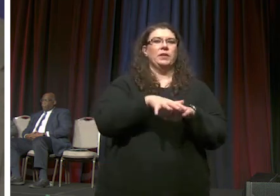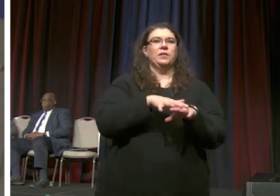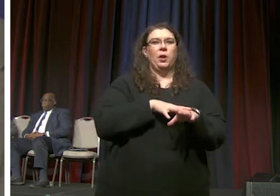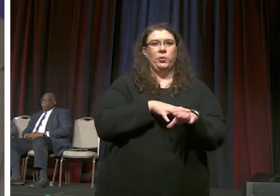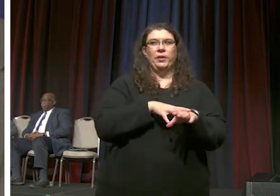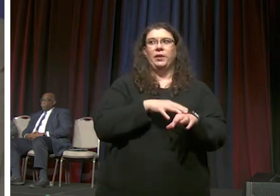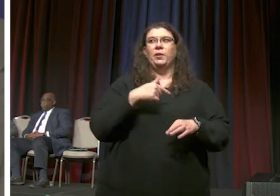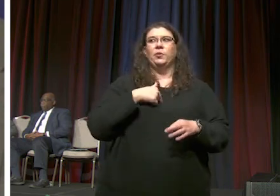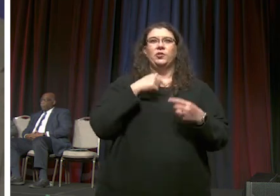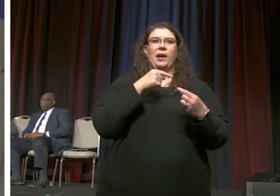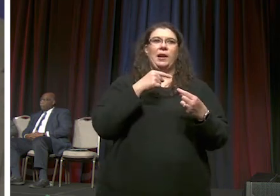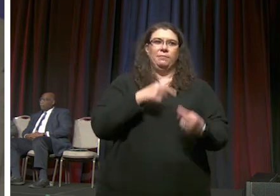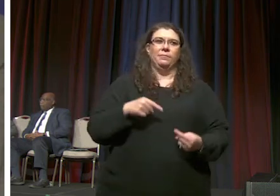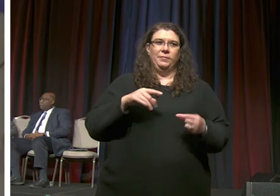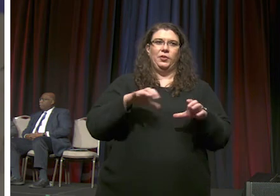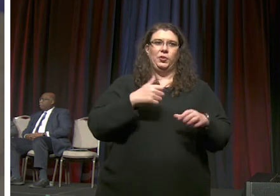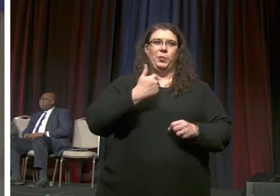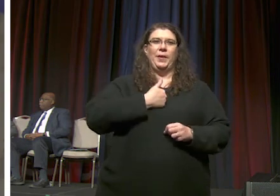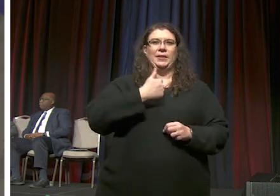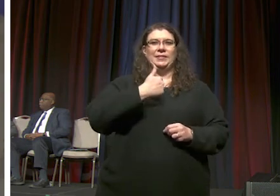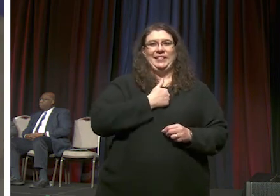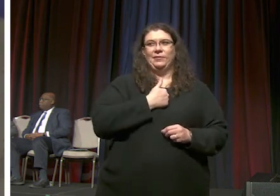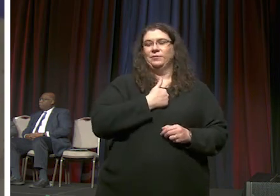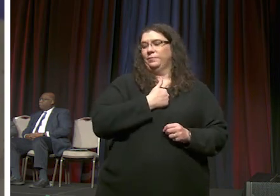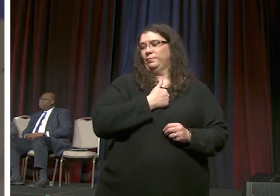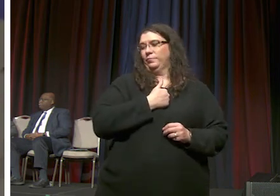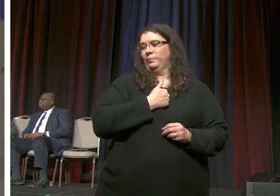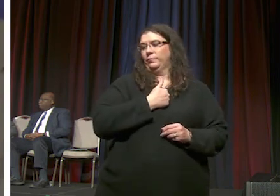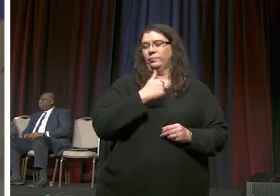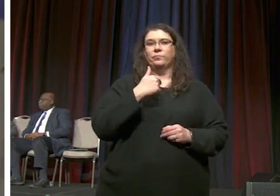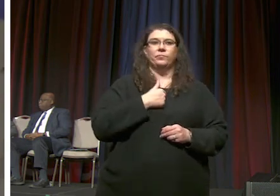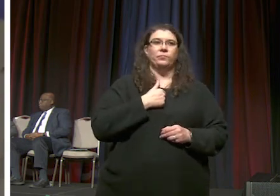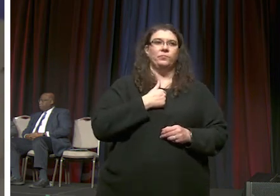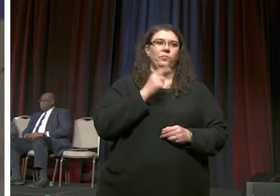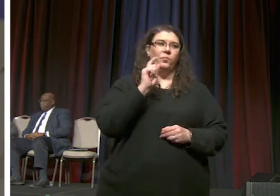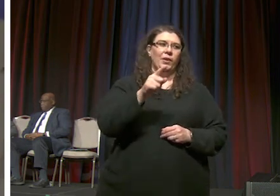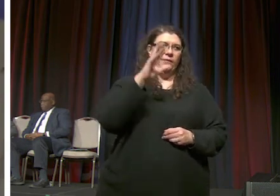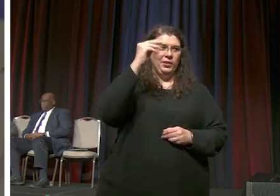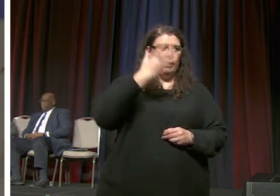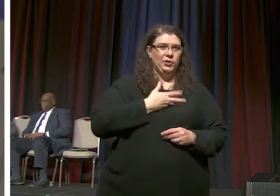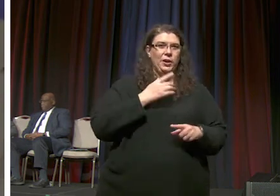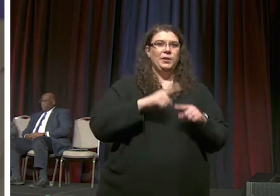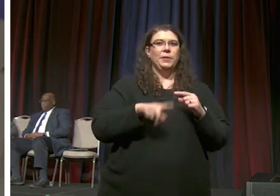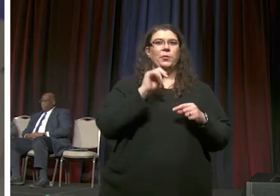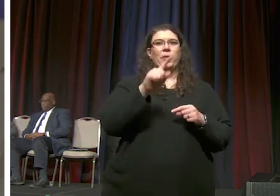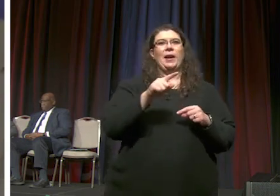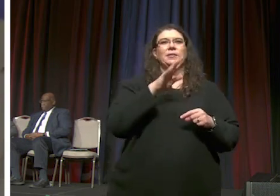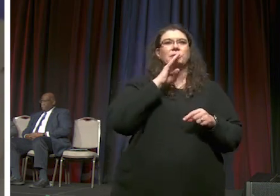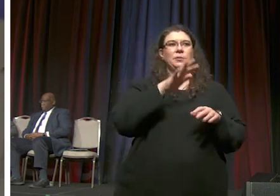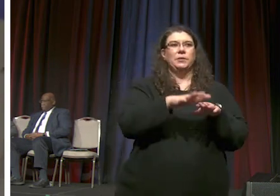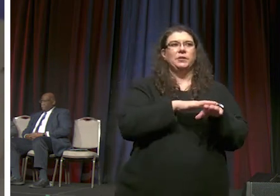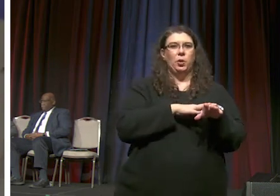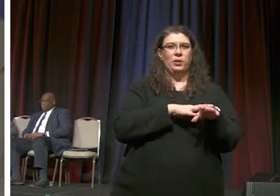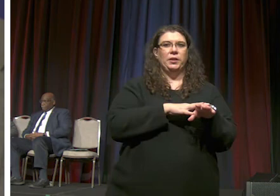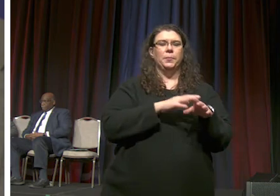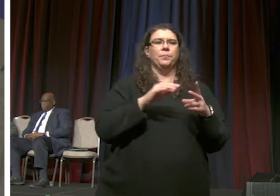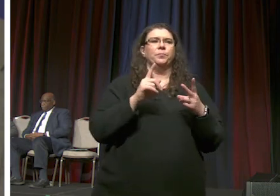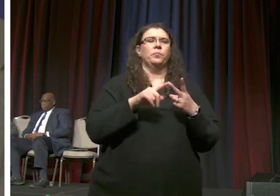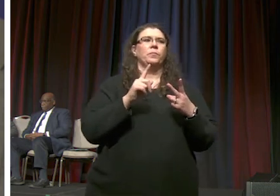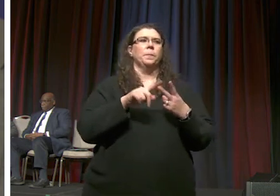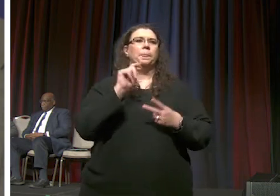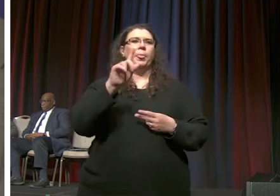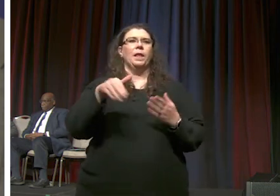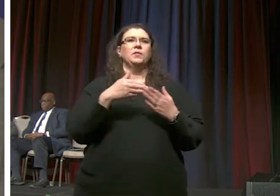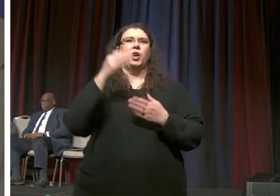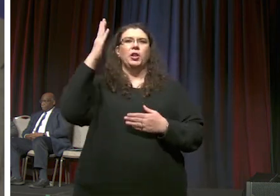which i'm having a hard time doing myself so i'm i'll extend that grace to you but yes we are asked to speak slowly and we